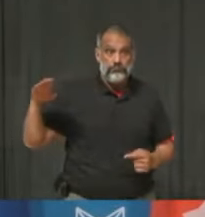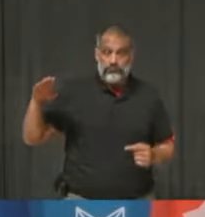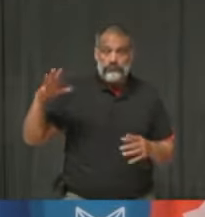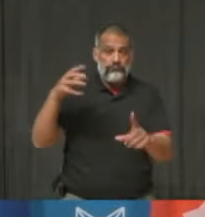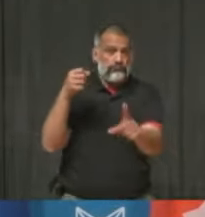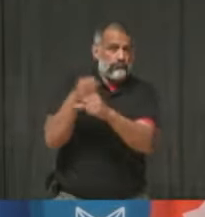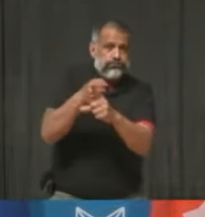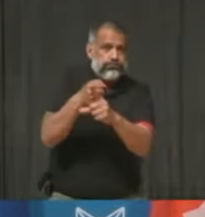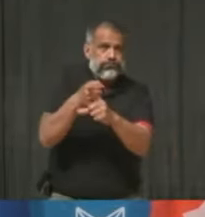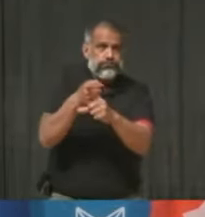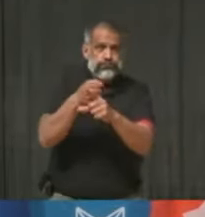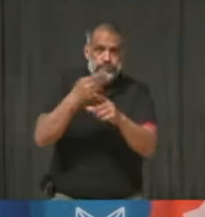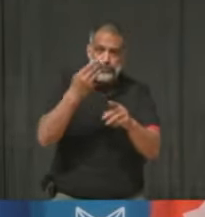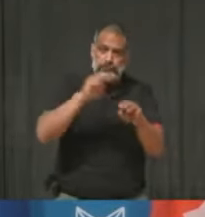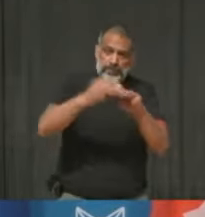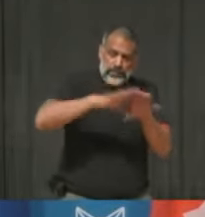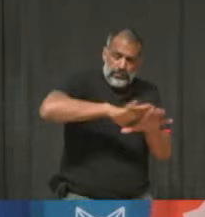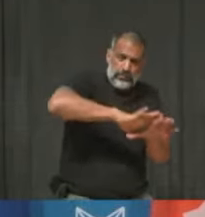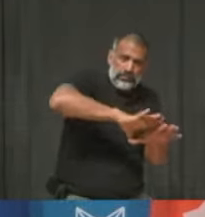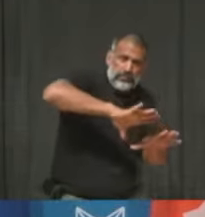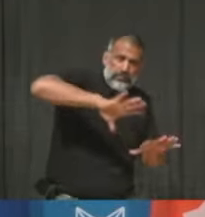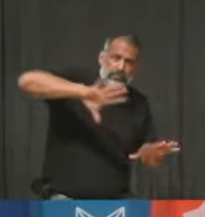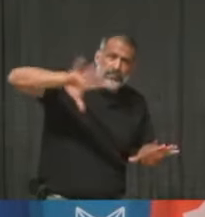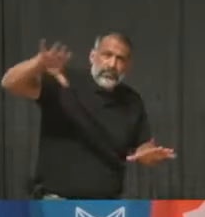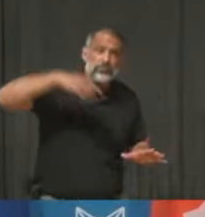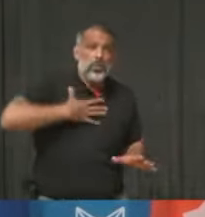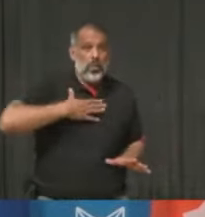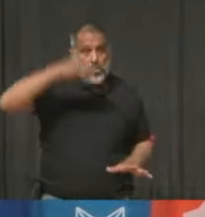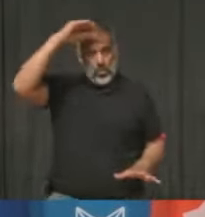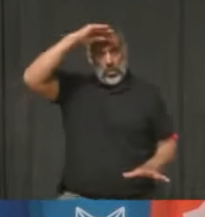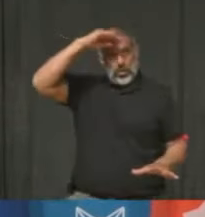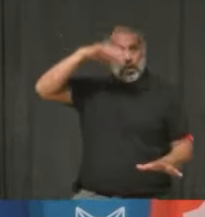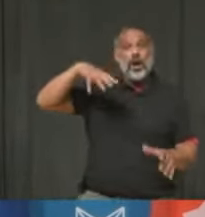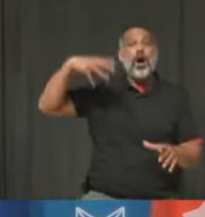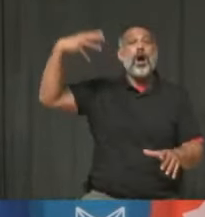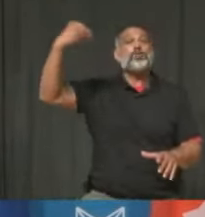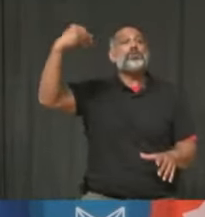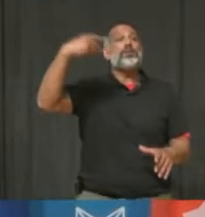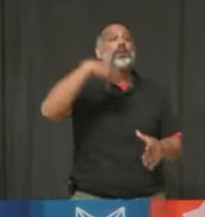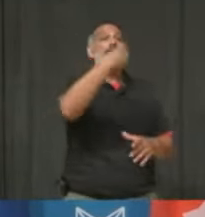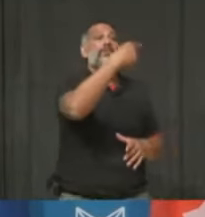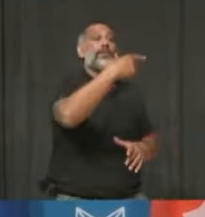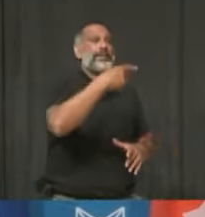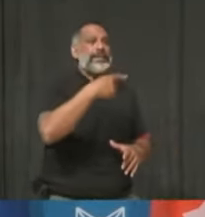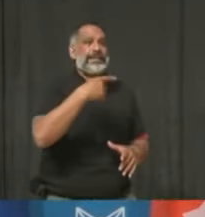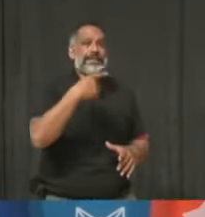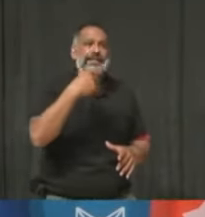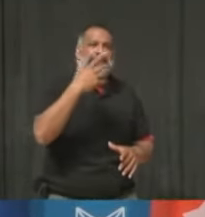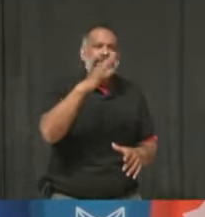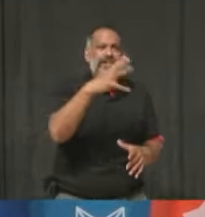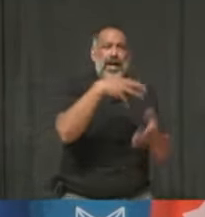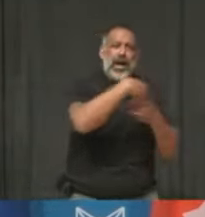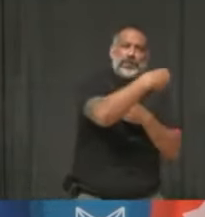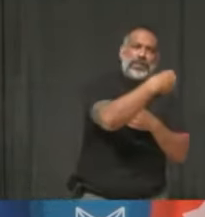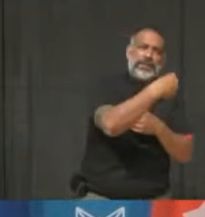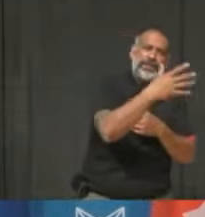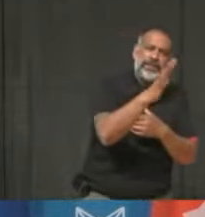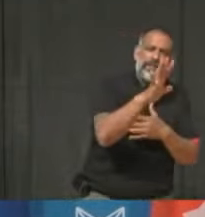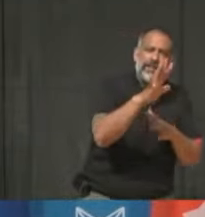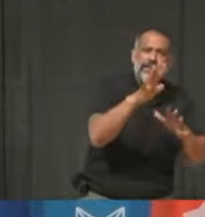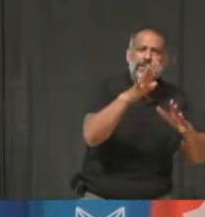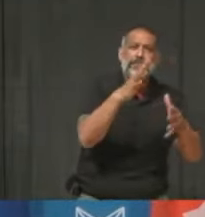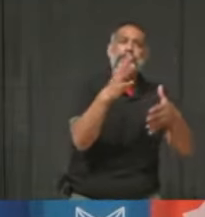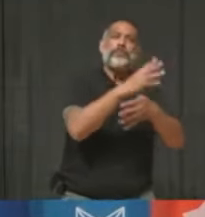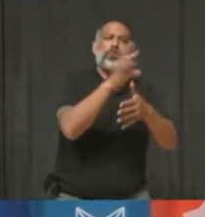force in the region of Peel, my view was that while outdoor restrictions wouldn't have necessarily been my first place to look for adding measures,